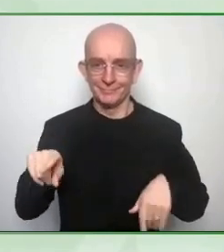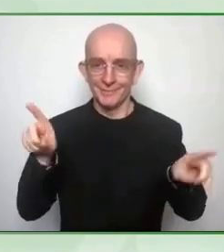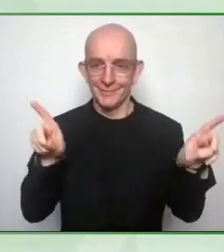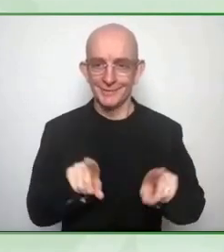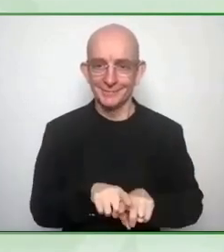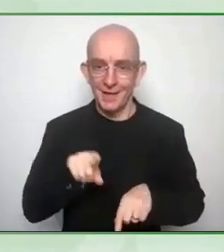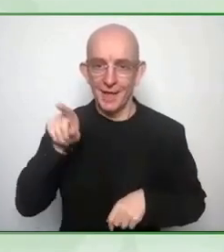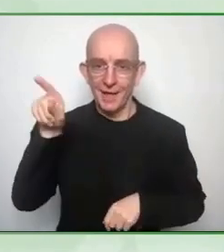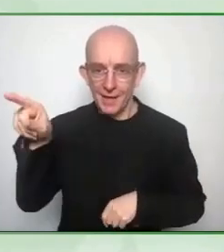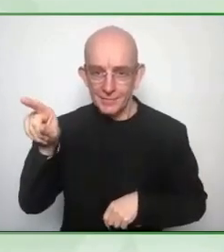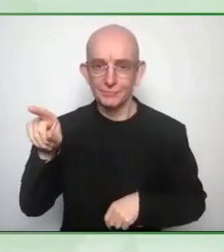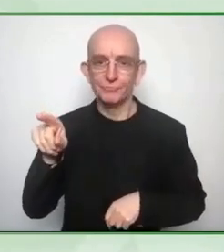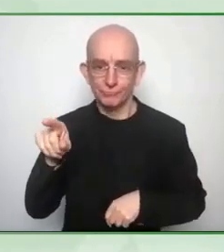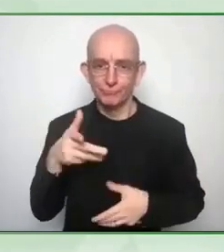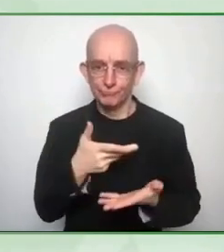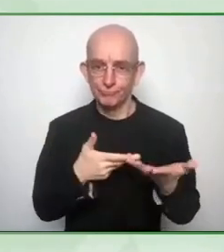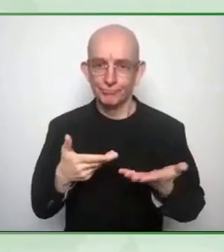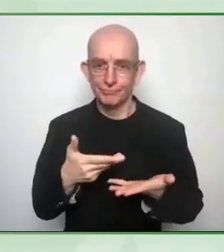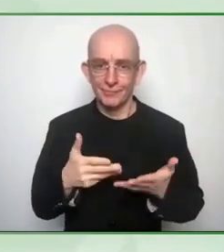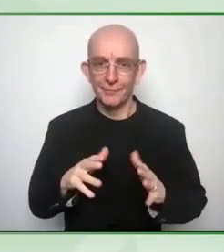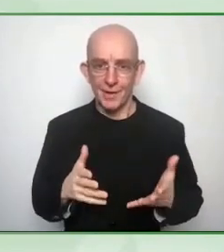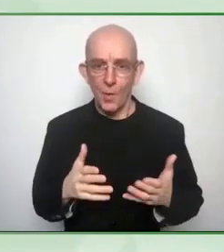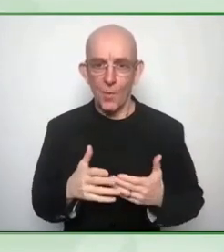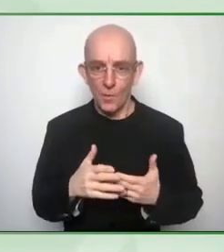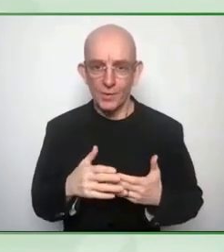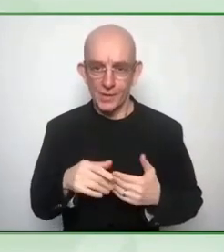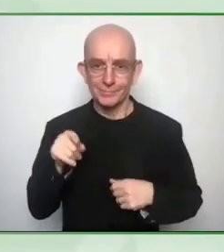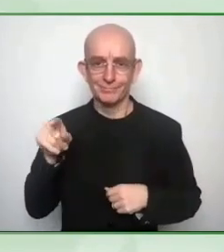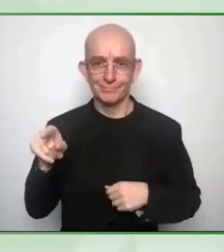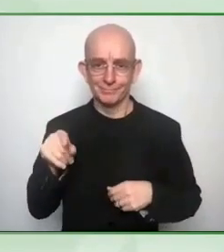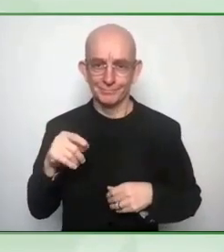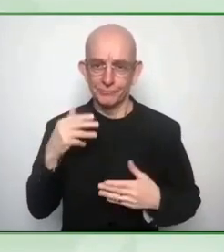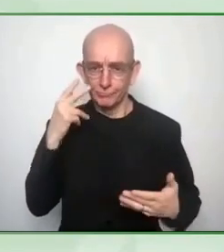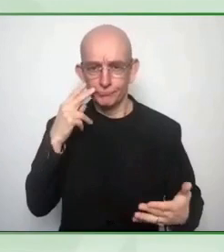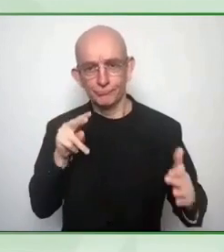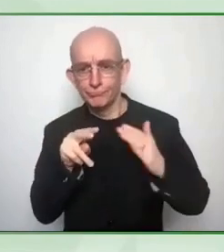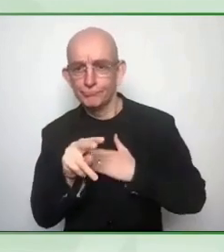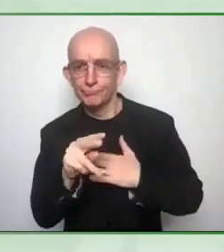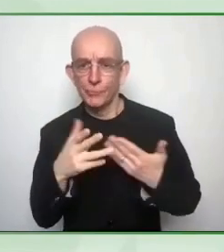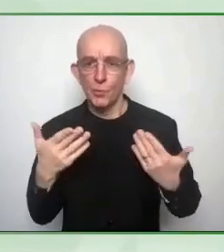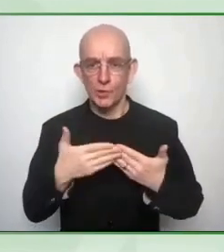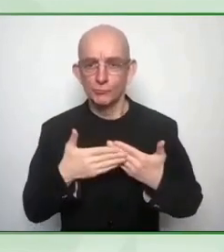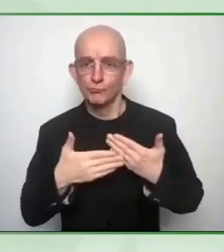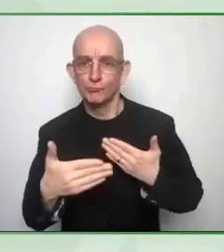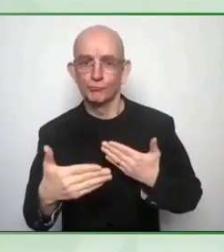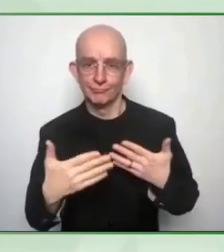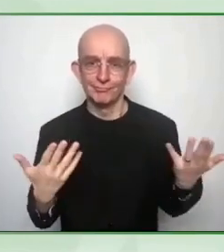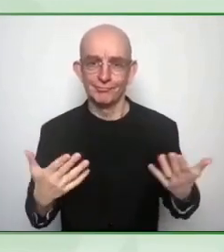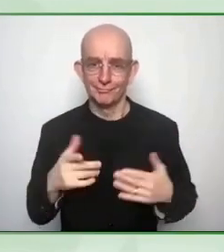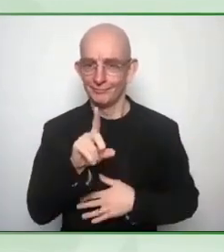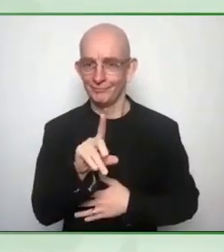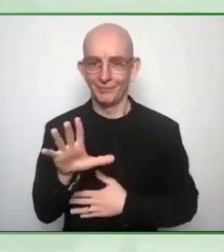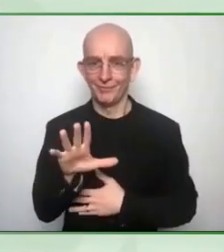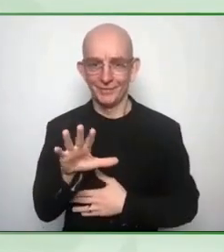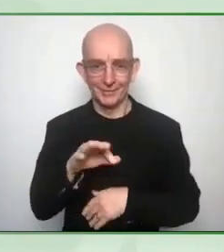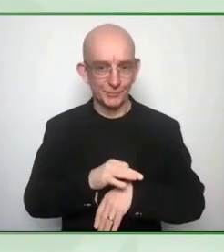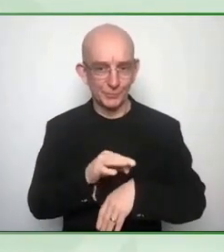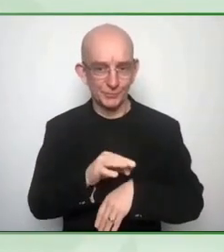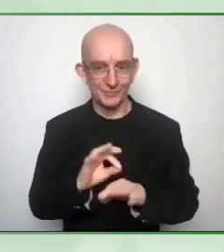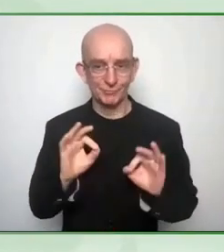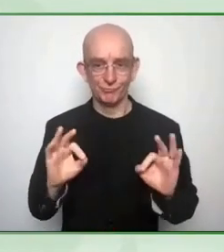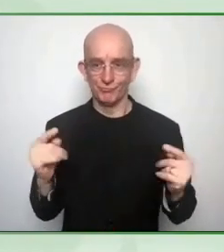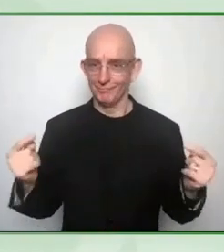uh glad to have you here today um i will thank you i will uh briefly read from your uh from a really impressive biography